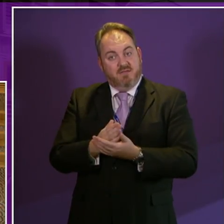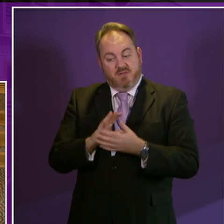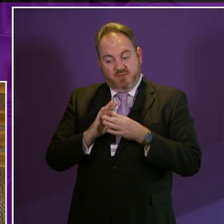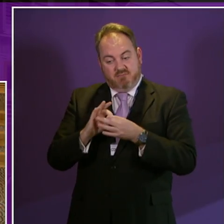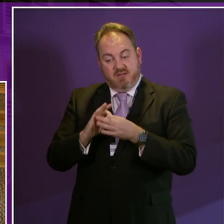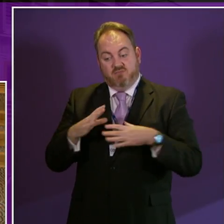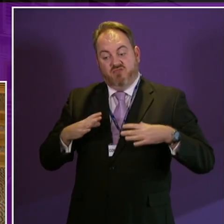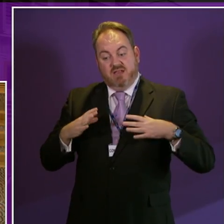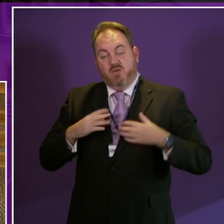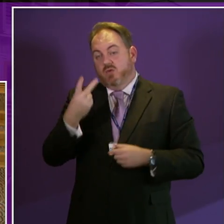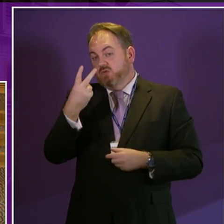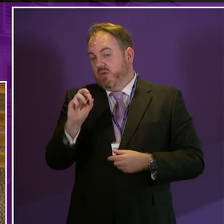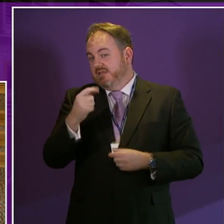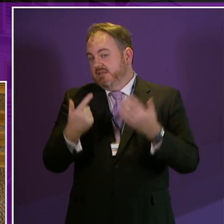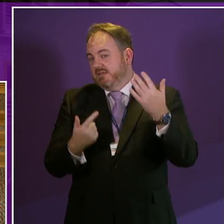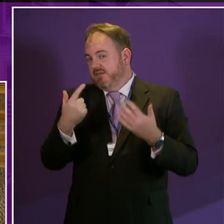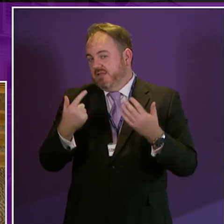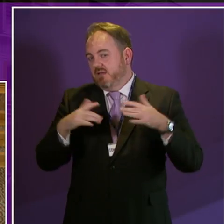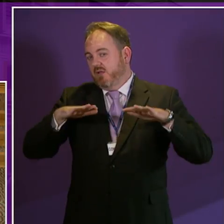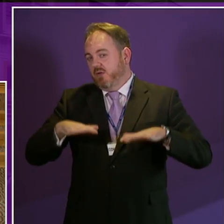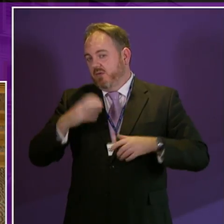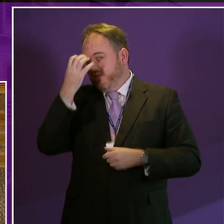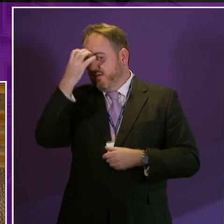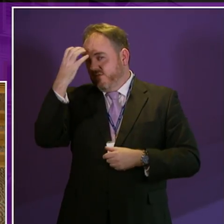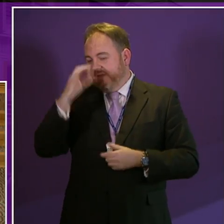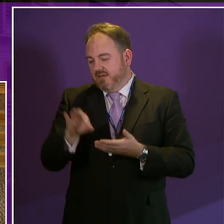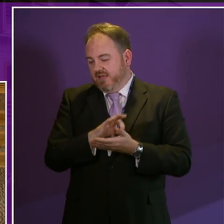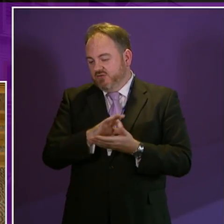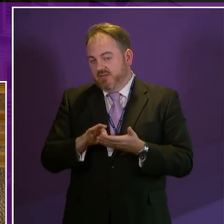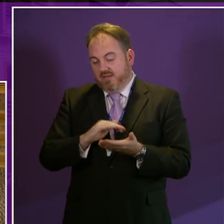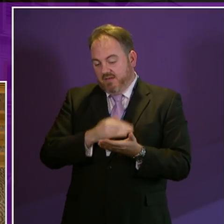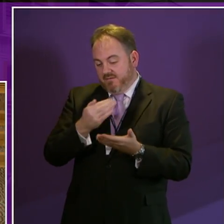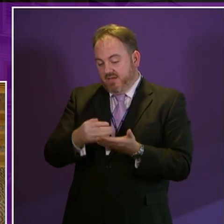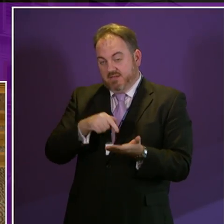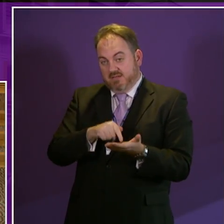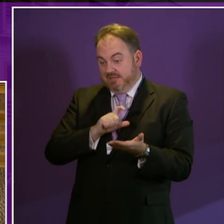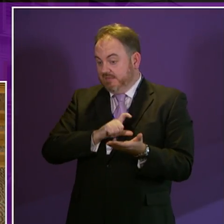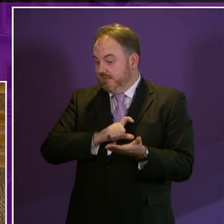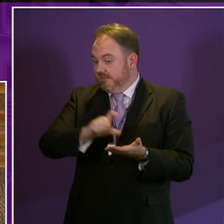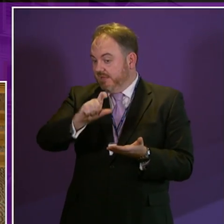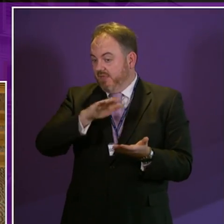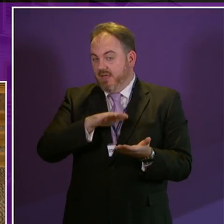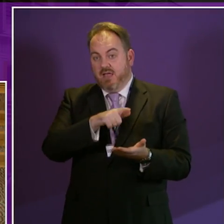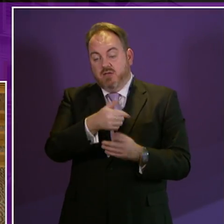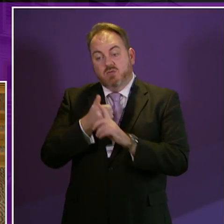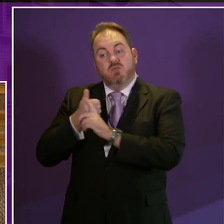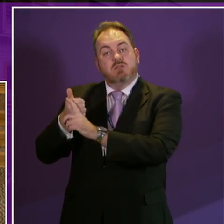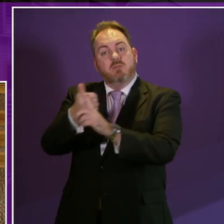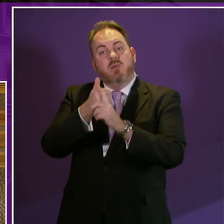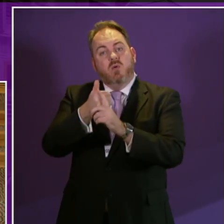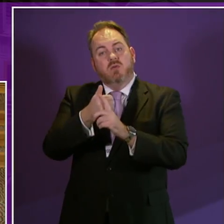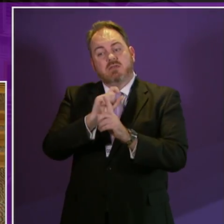elections. So, I am pleased that now we will maintain this fund, so it is there for those who want to stand in the